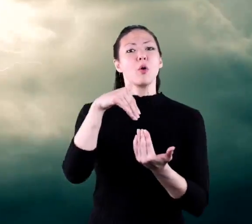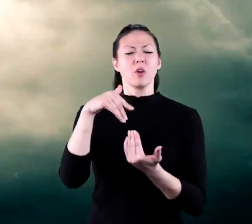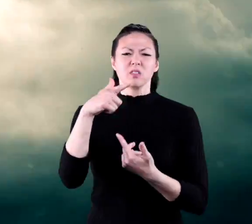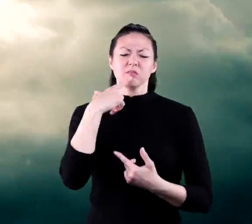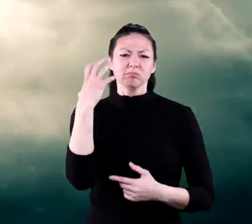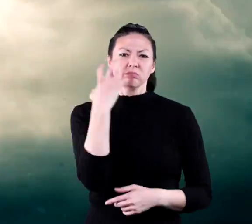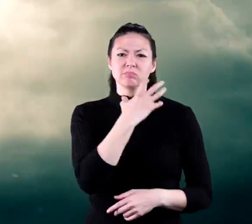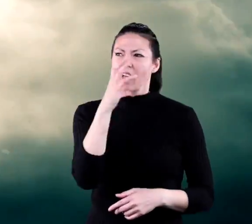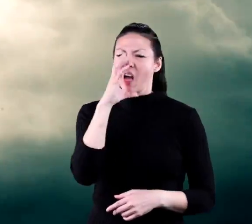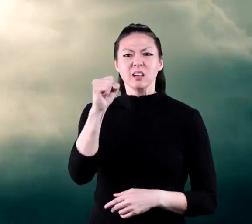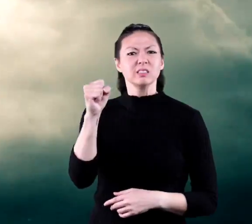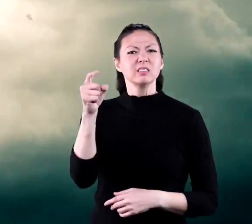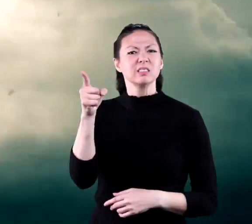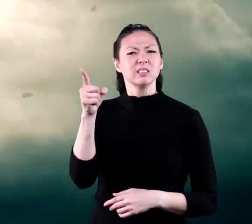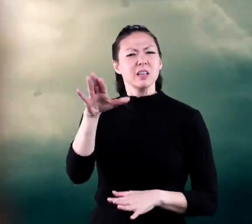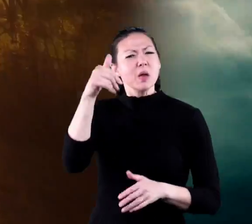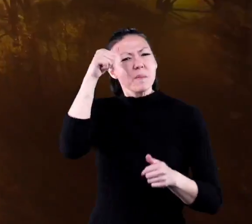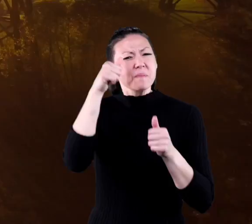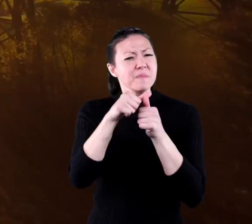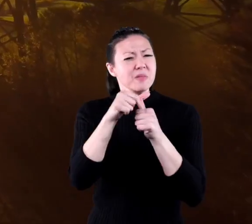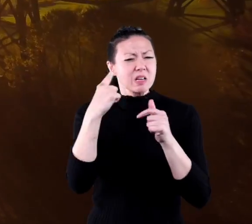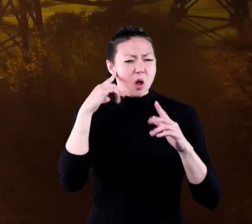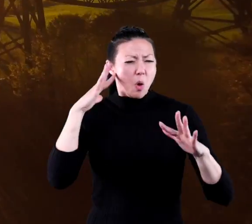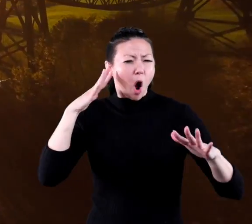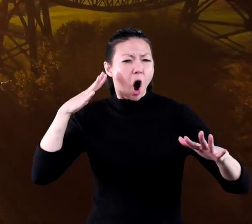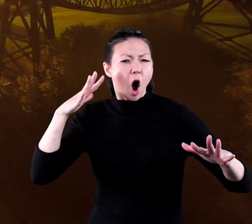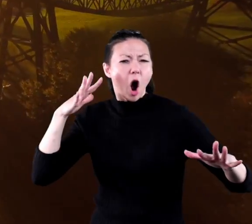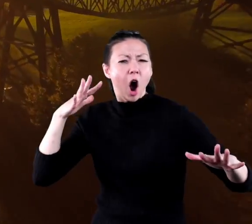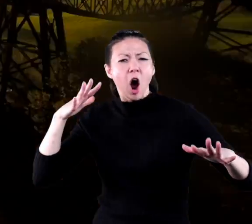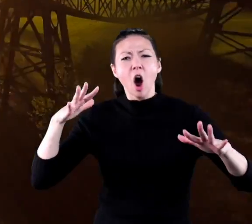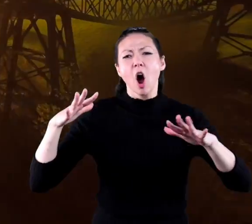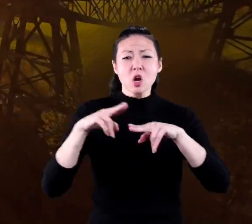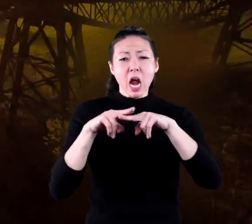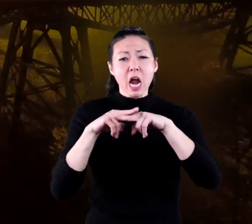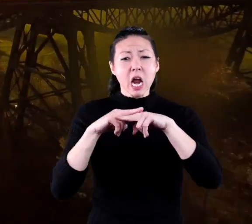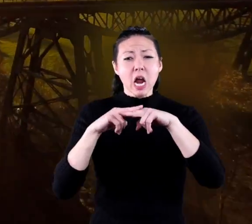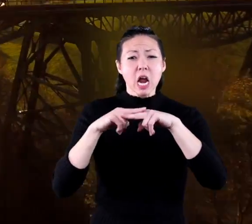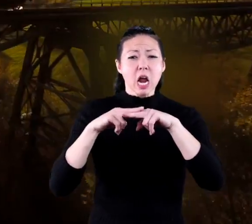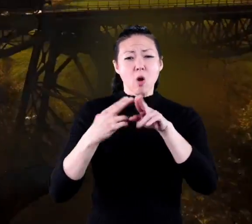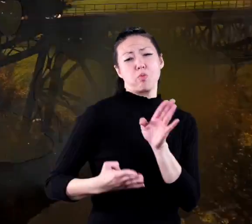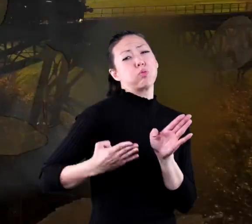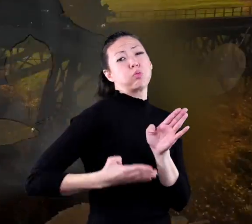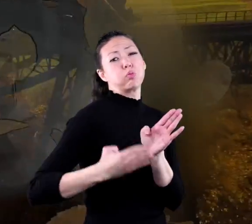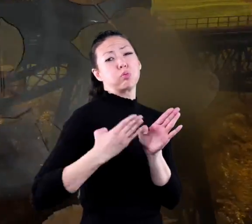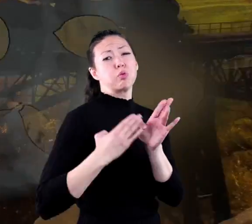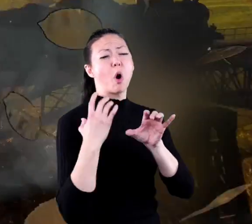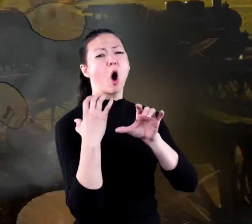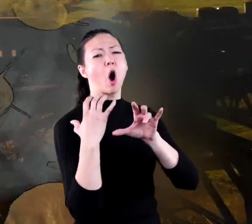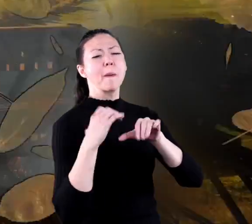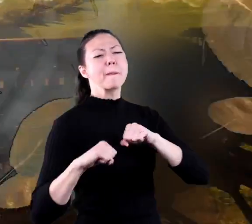phenomenon. And remember, if you hear the roar of a locomotive, it may not be a train.